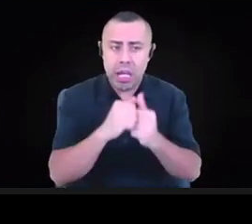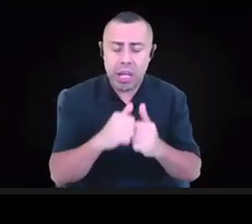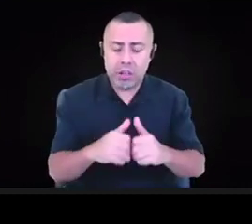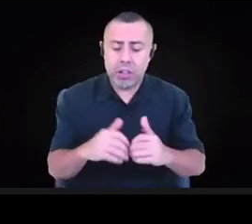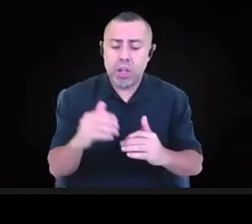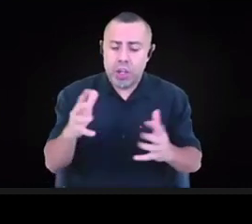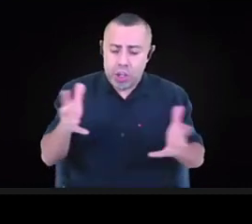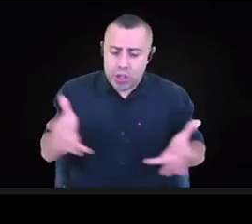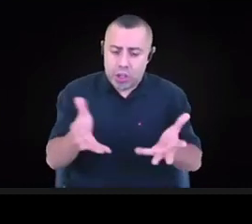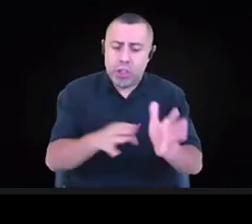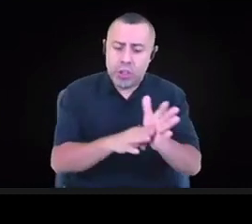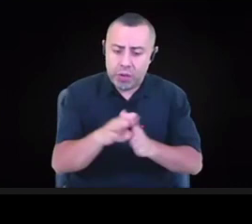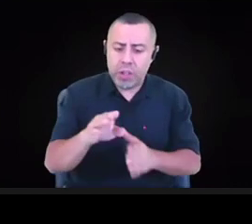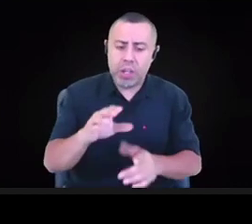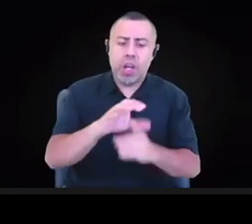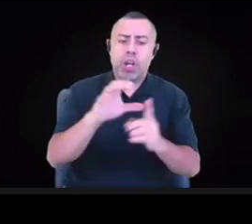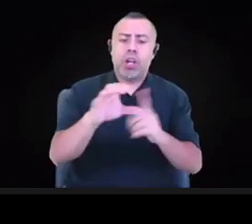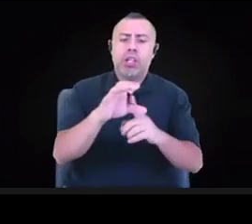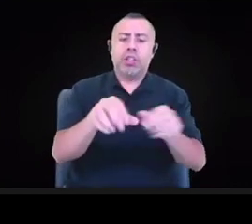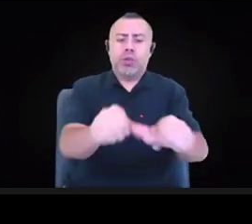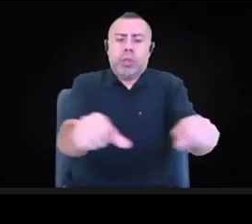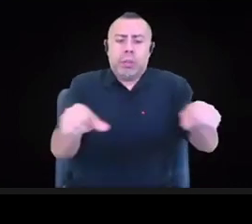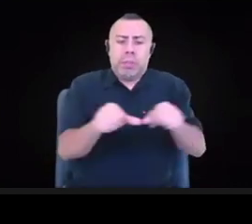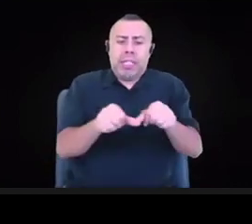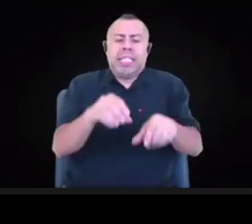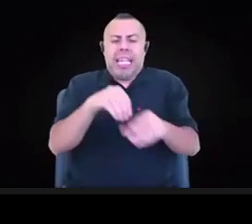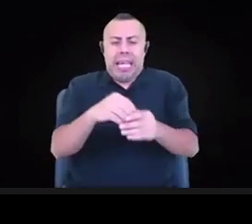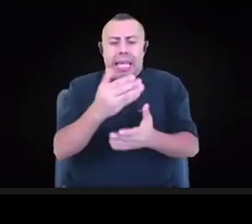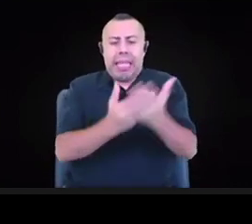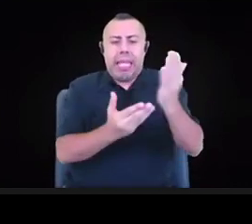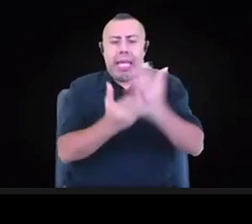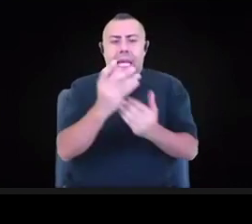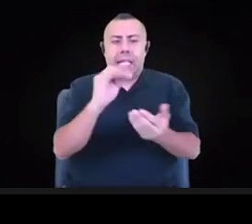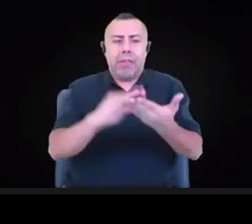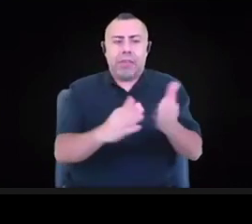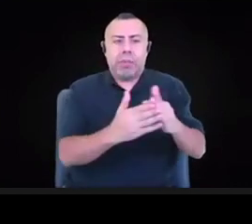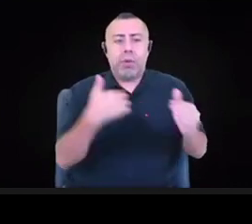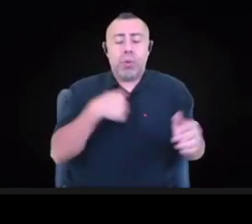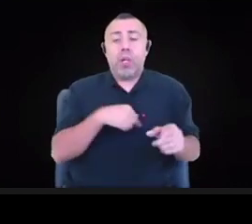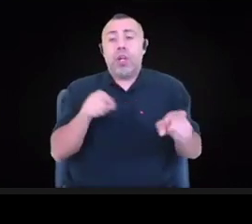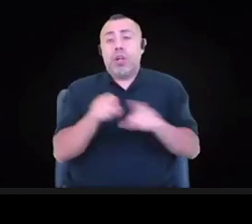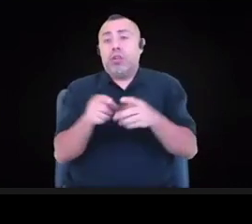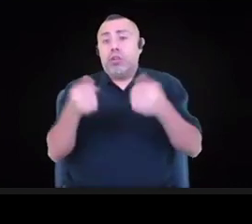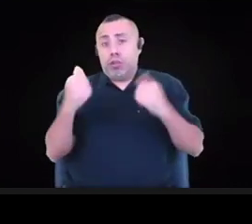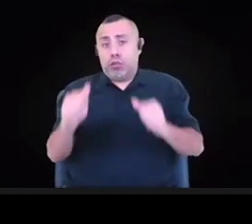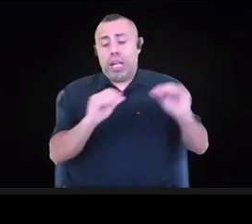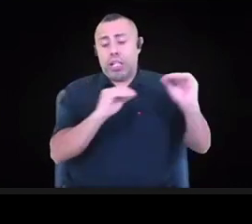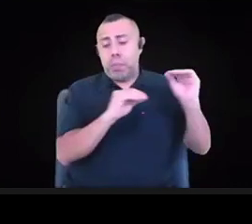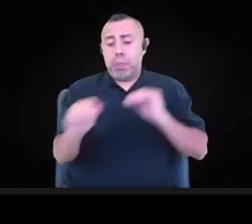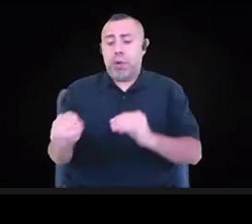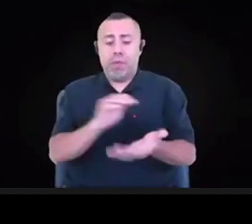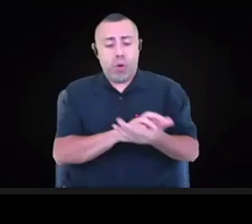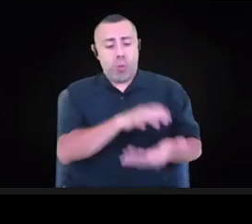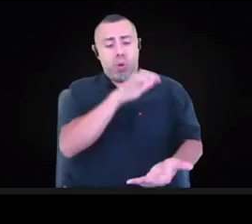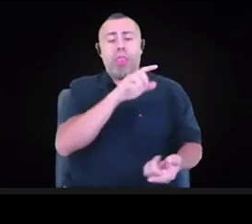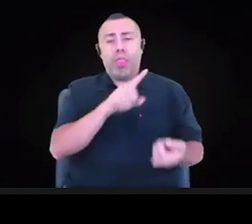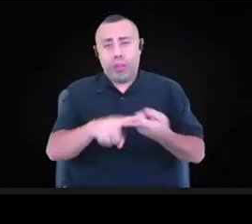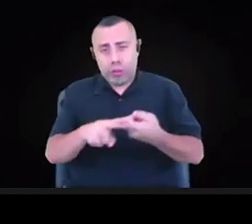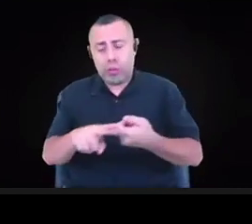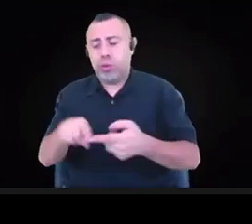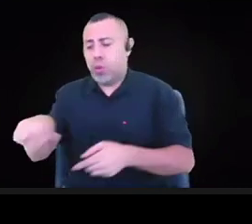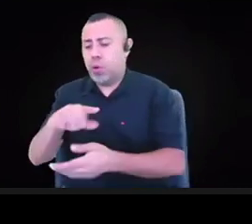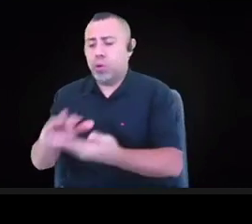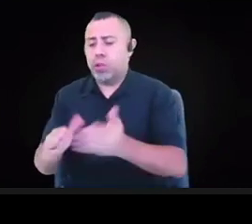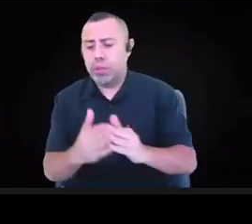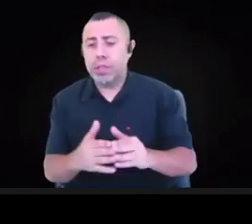and we're trying to move wealth to communities at scale. And that's going to be a huge priority. Digital equity and the